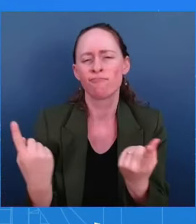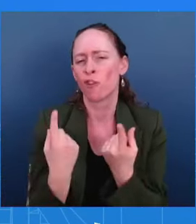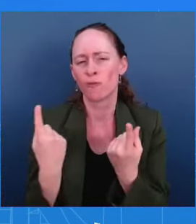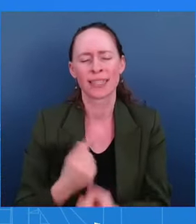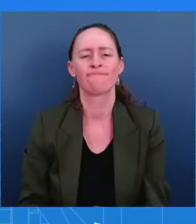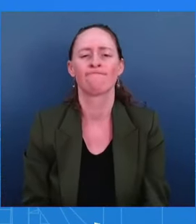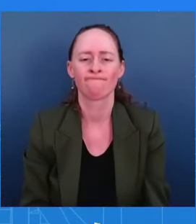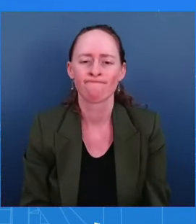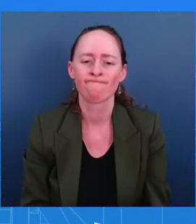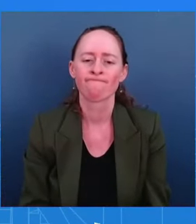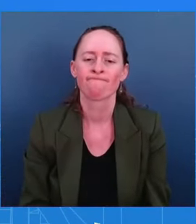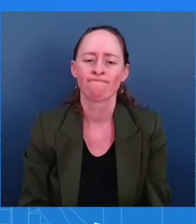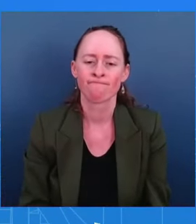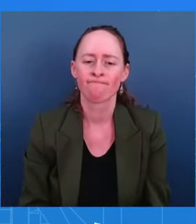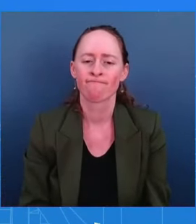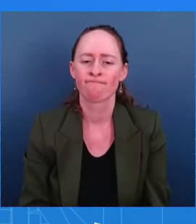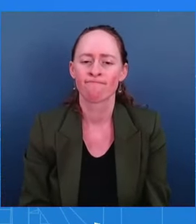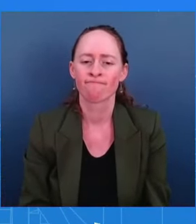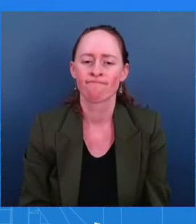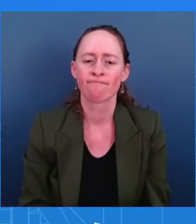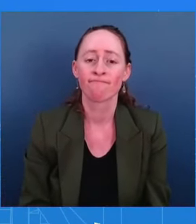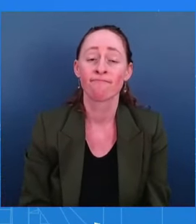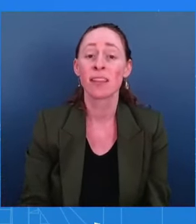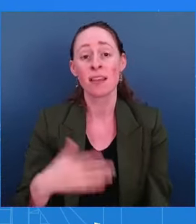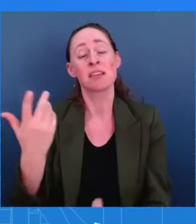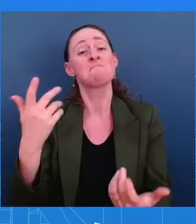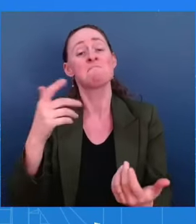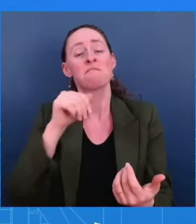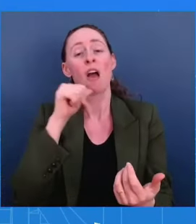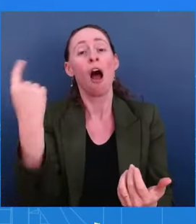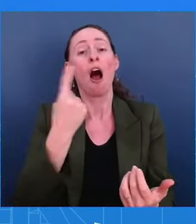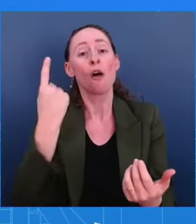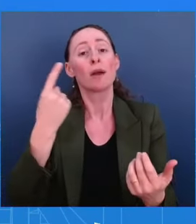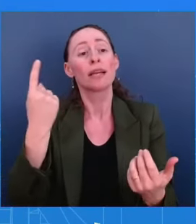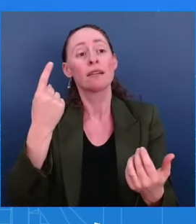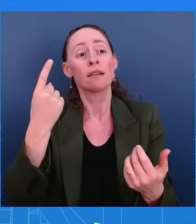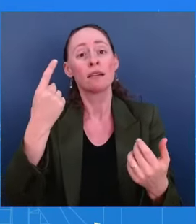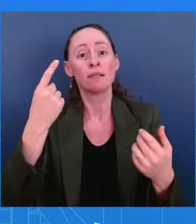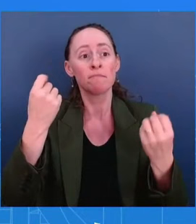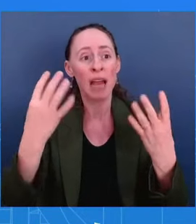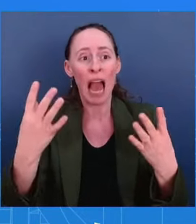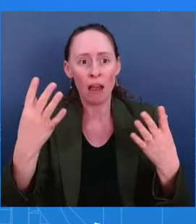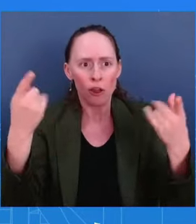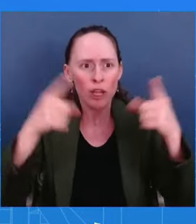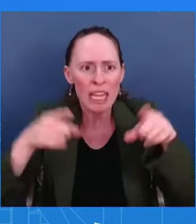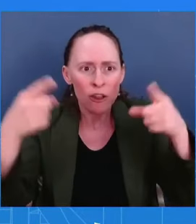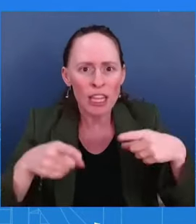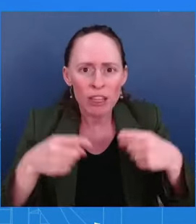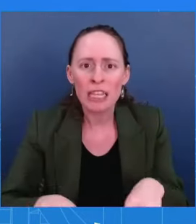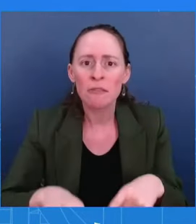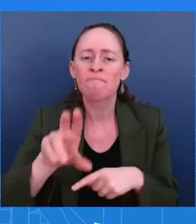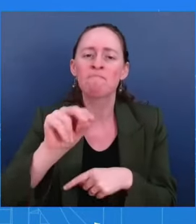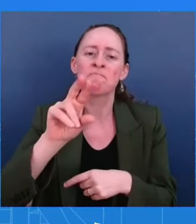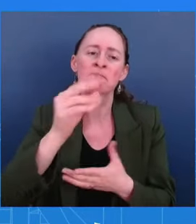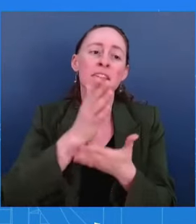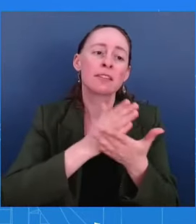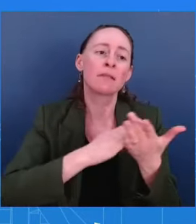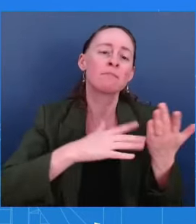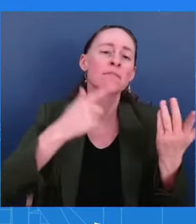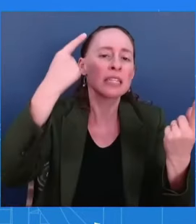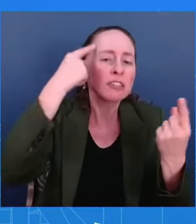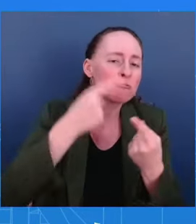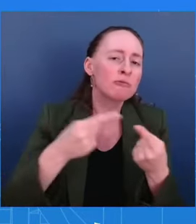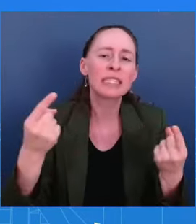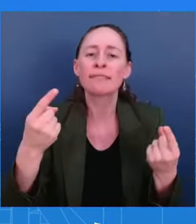agree on politically, and maybe not even completely agree on in the conduct of the war, they do agree on the central tenet that Israel needs to be